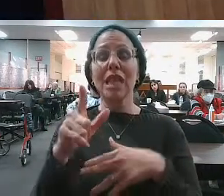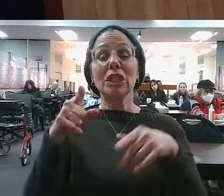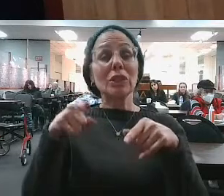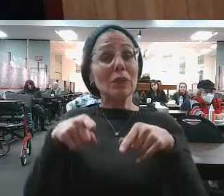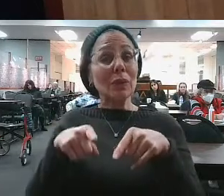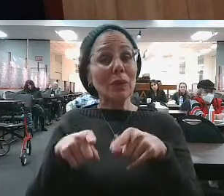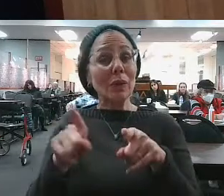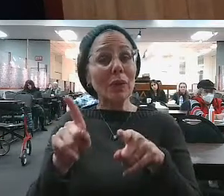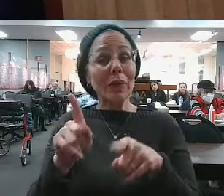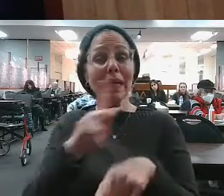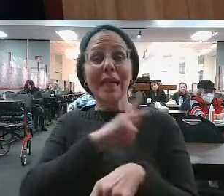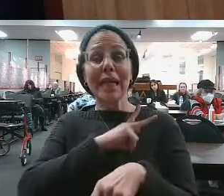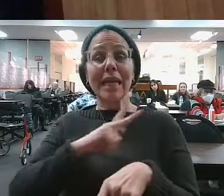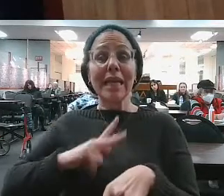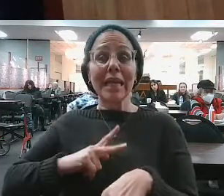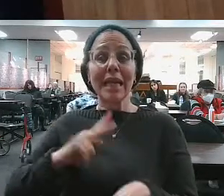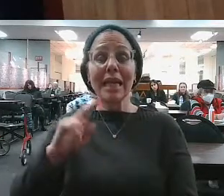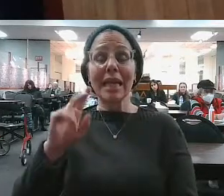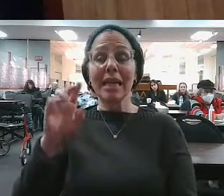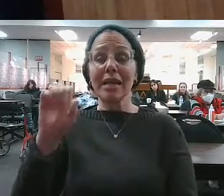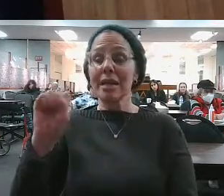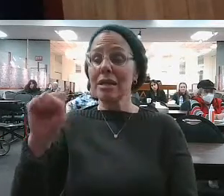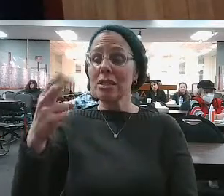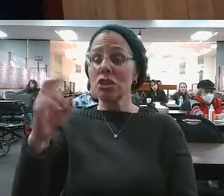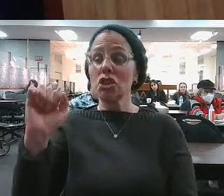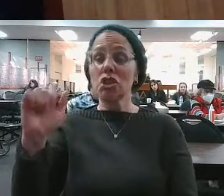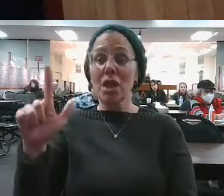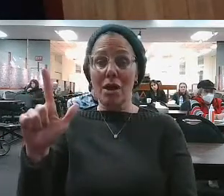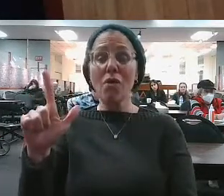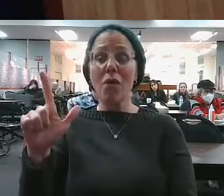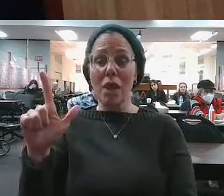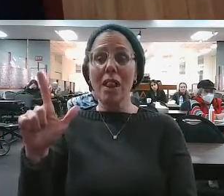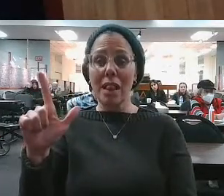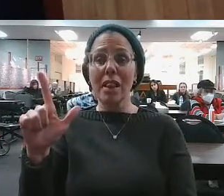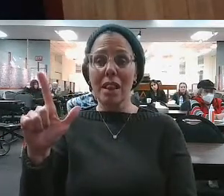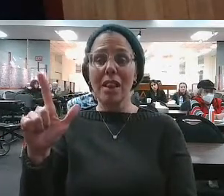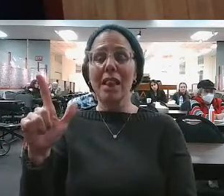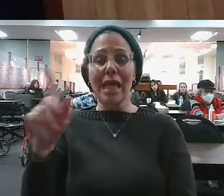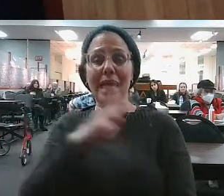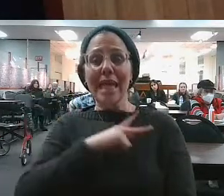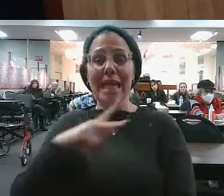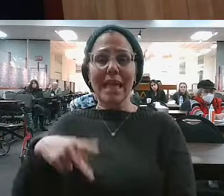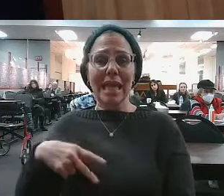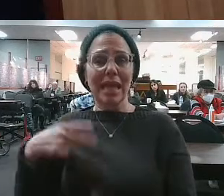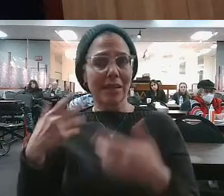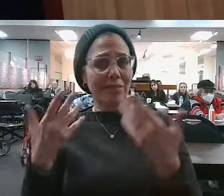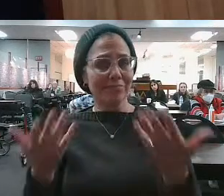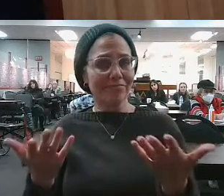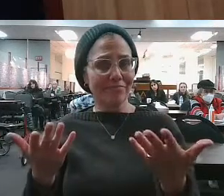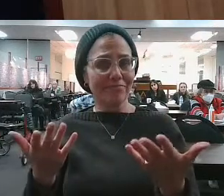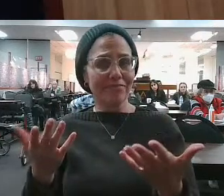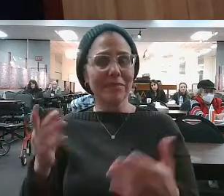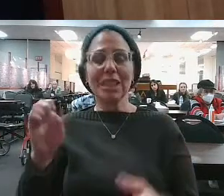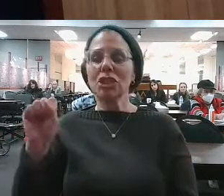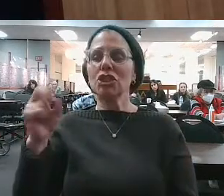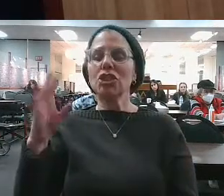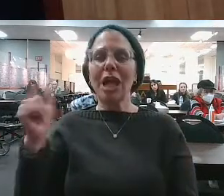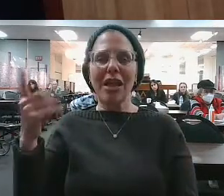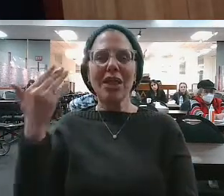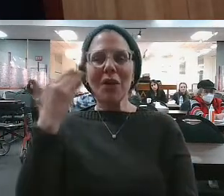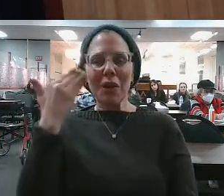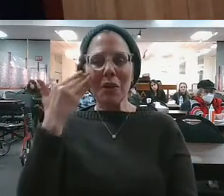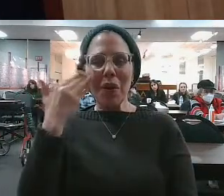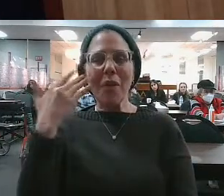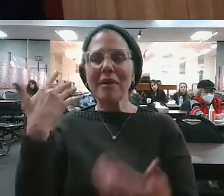rise in popularity. Sha'ol is already suffering from an incredible inferiority complex because he already knows that